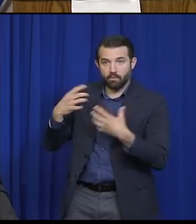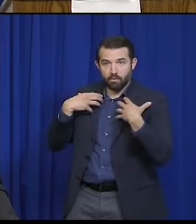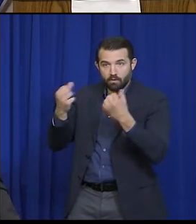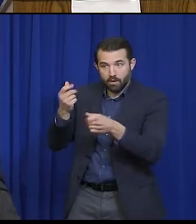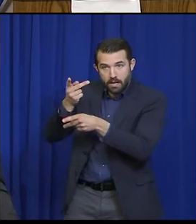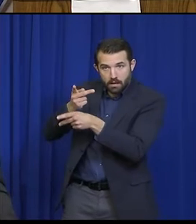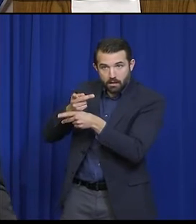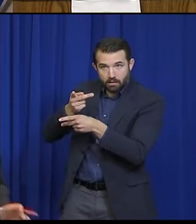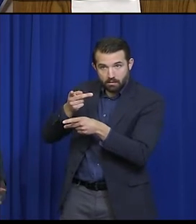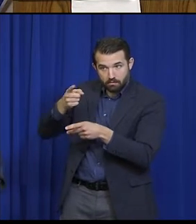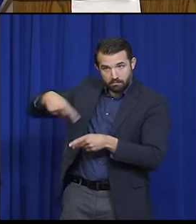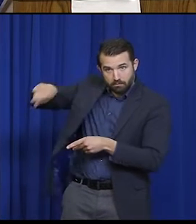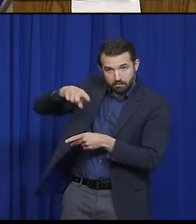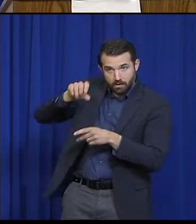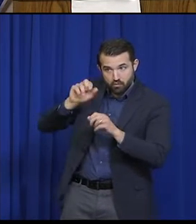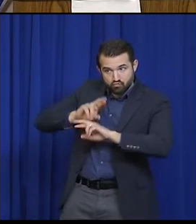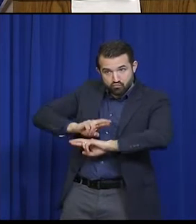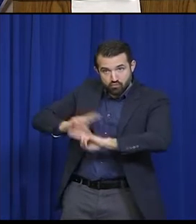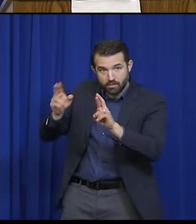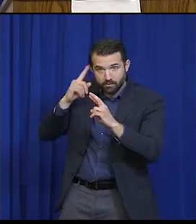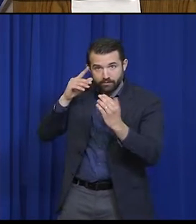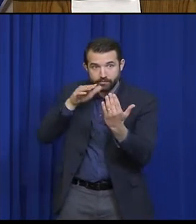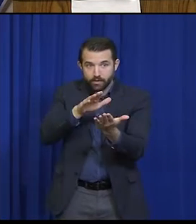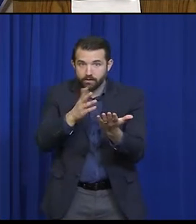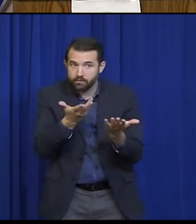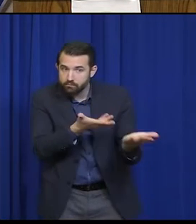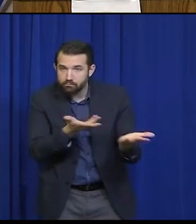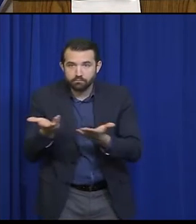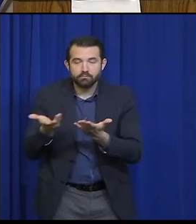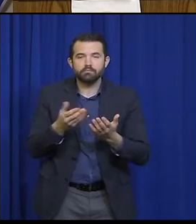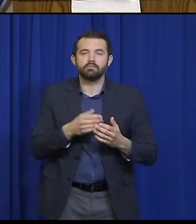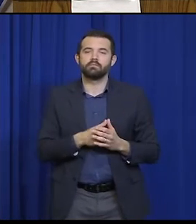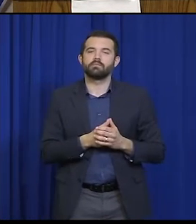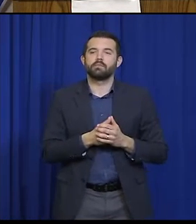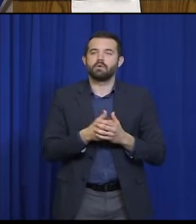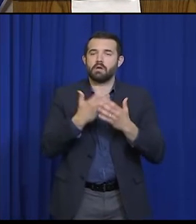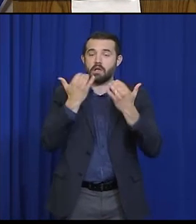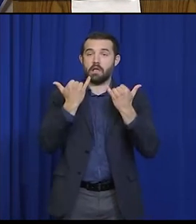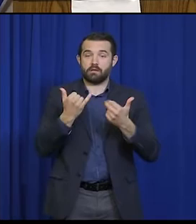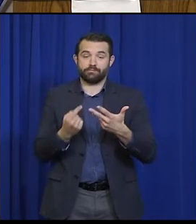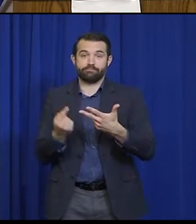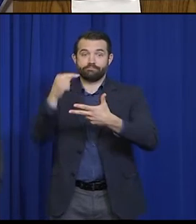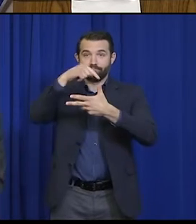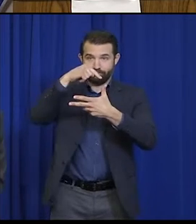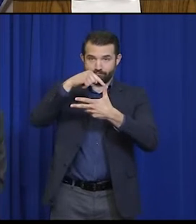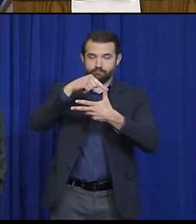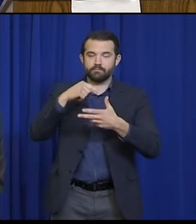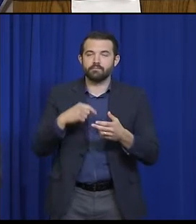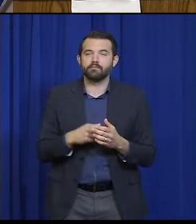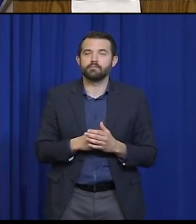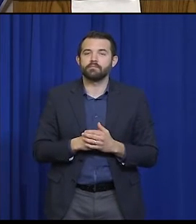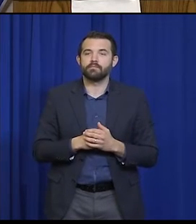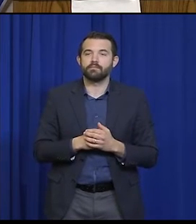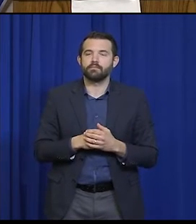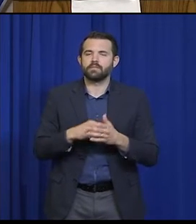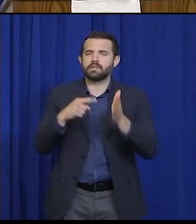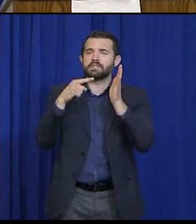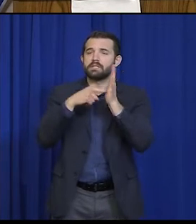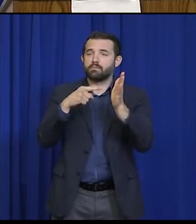deeper dive into that first big bucket, which is how we look at symptoms.